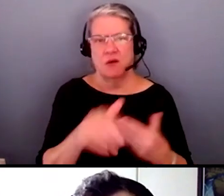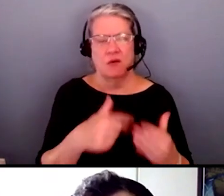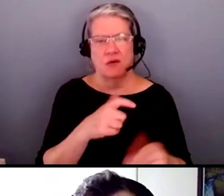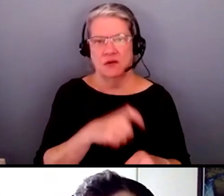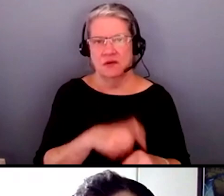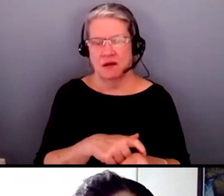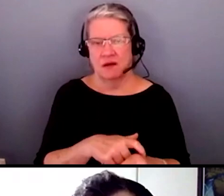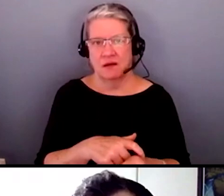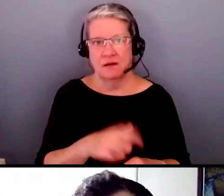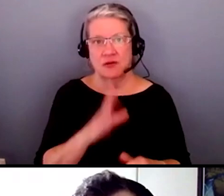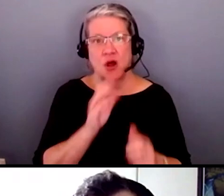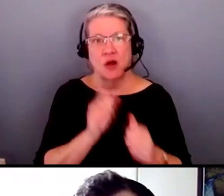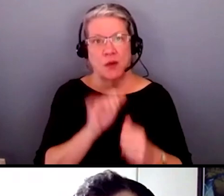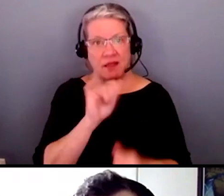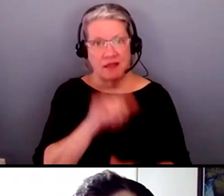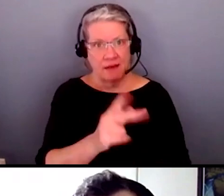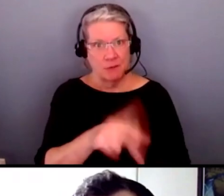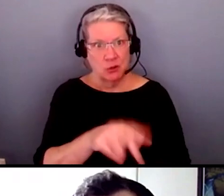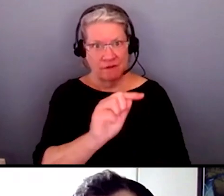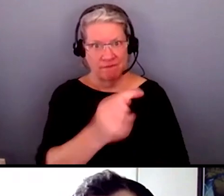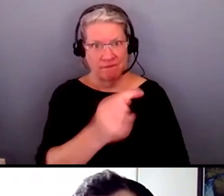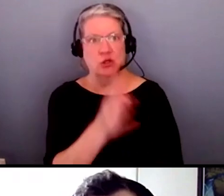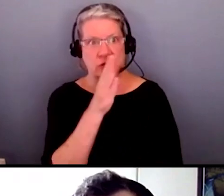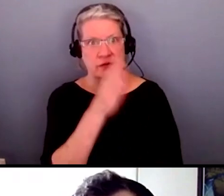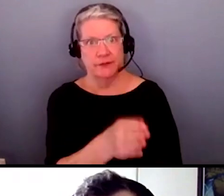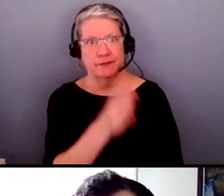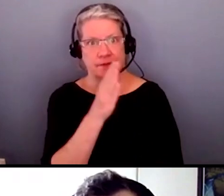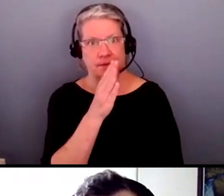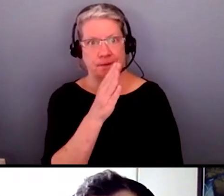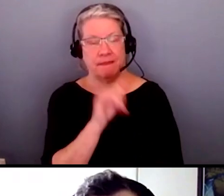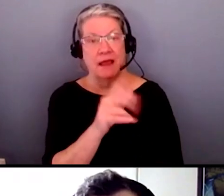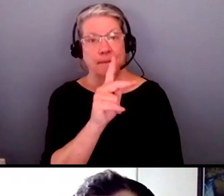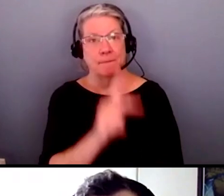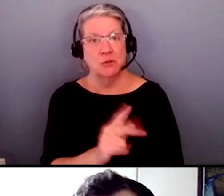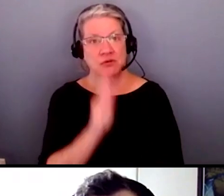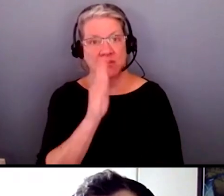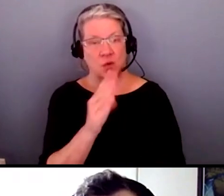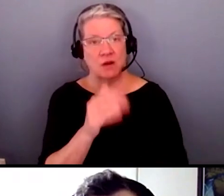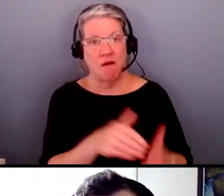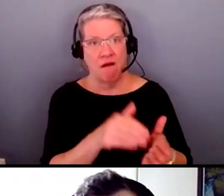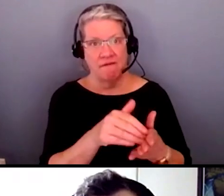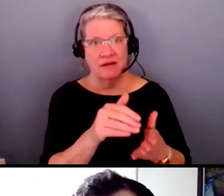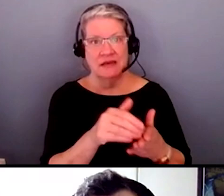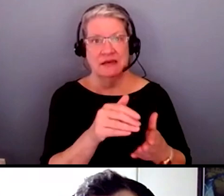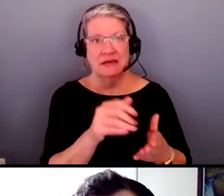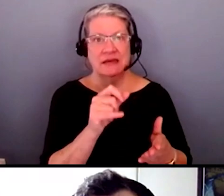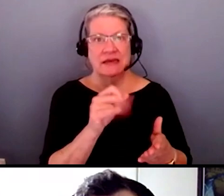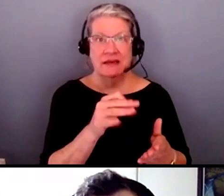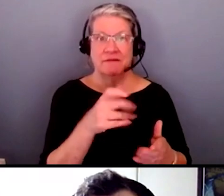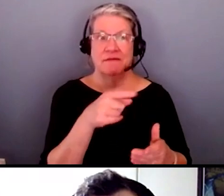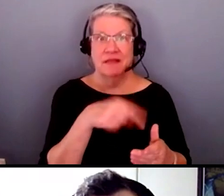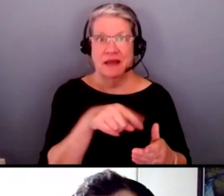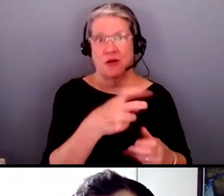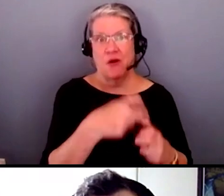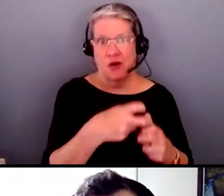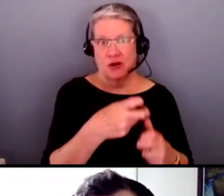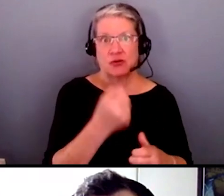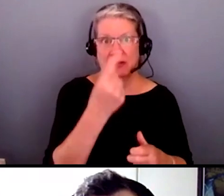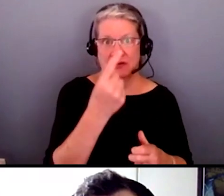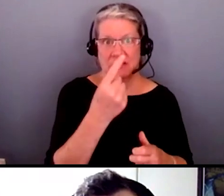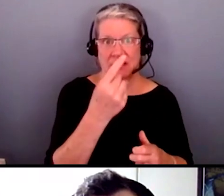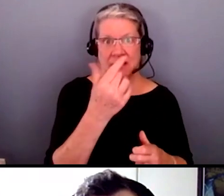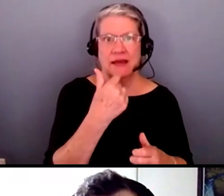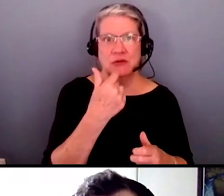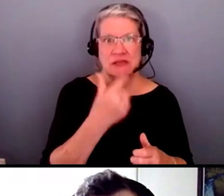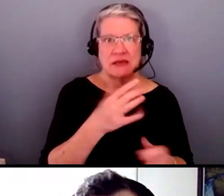Talk to that person first. That person will often, if they're hard to understand, defer you to